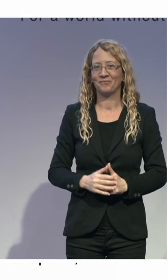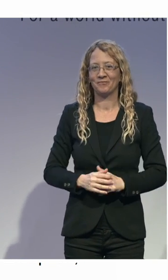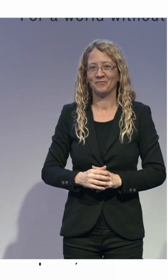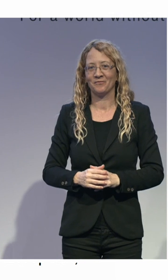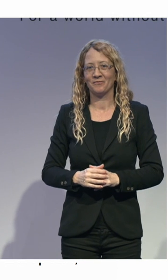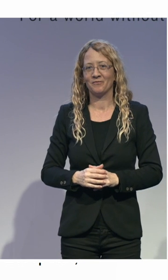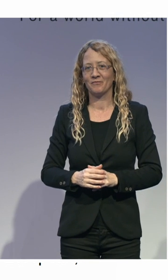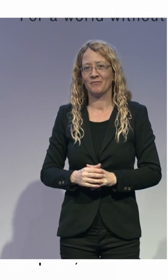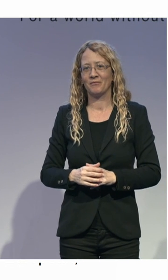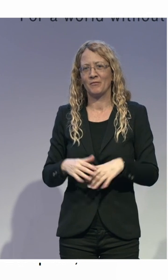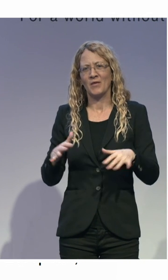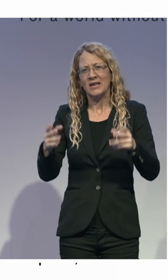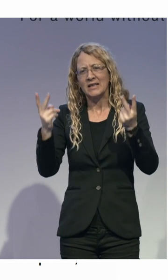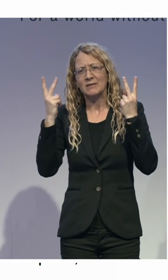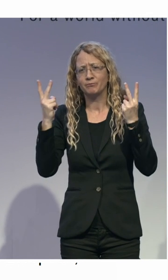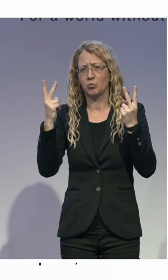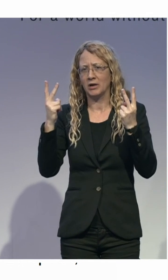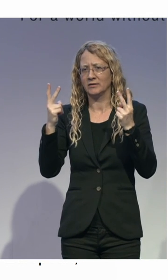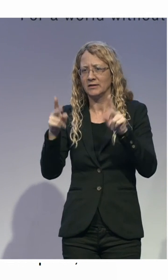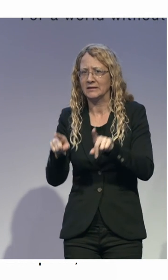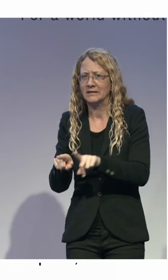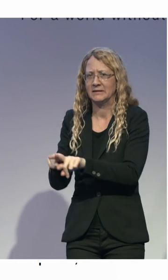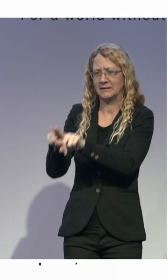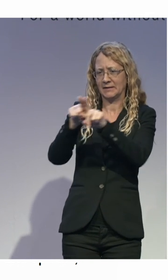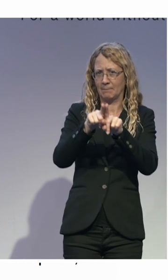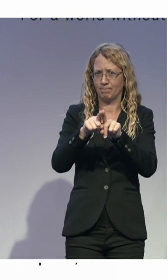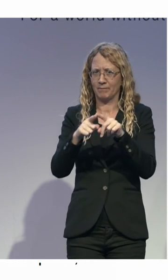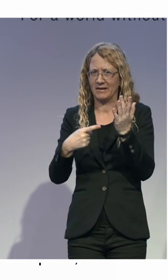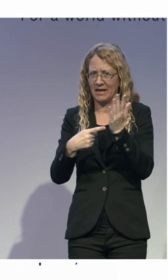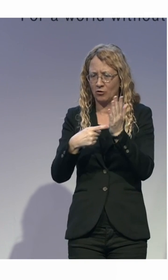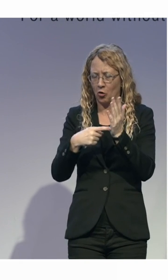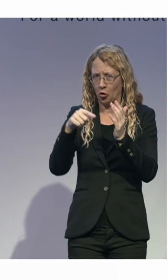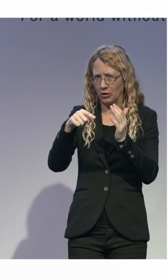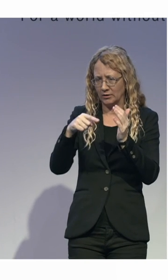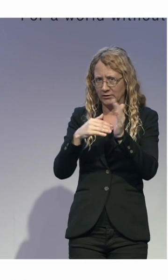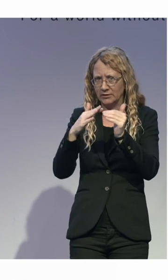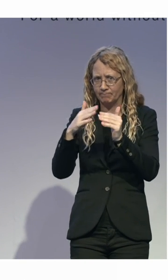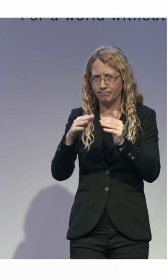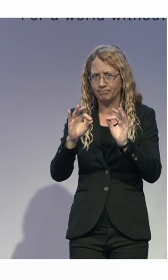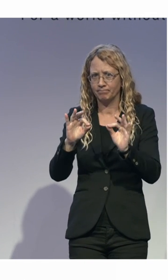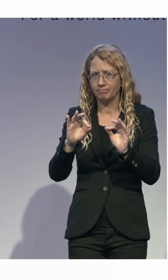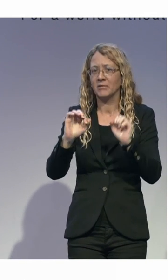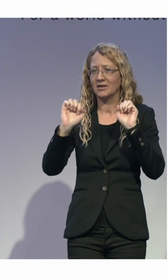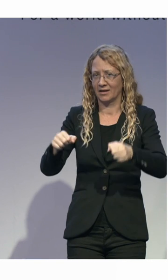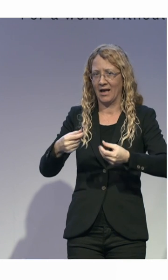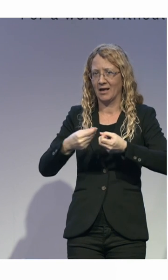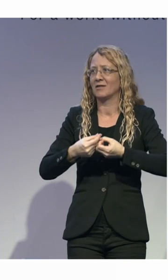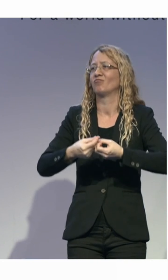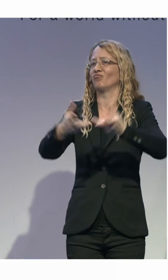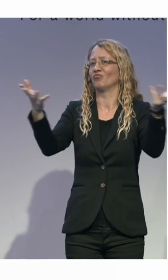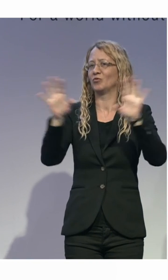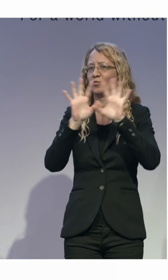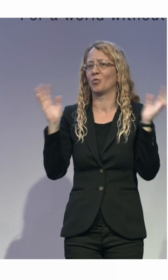So that we can have bigger market and lower